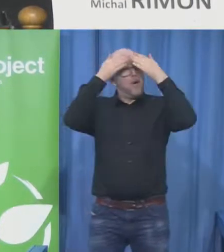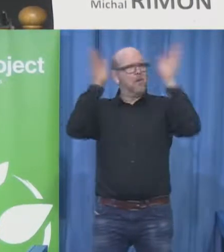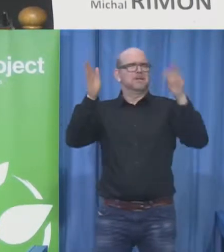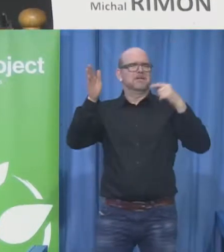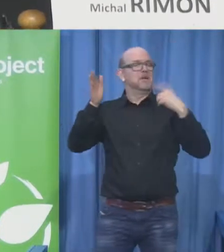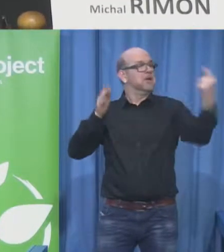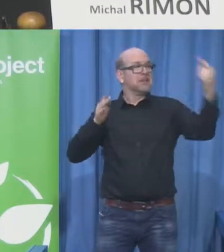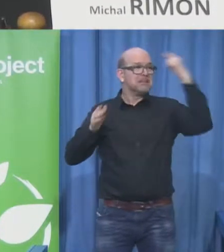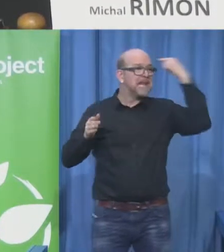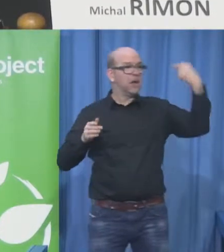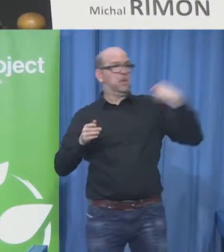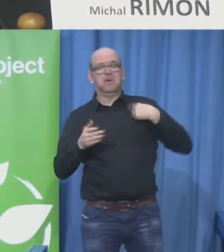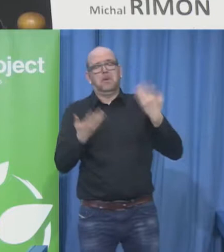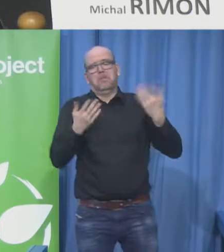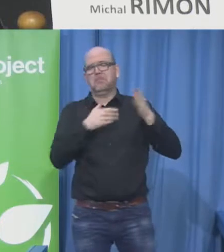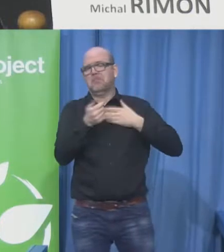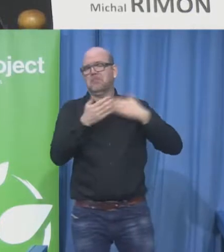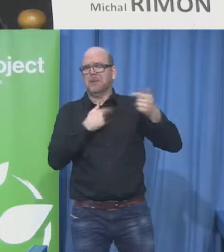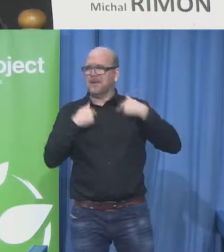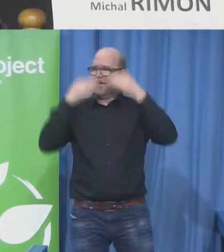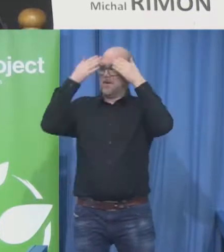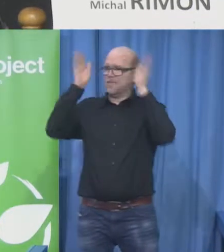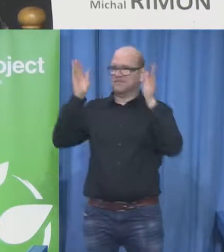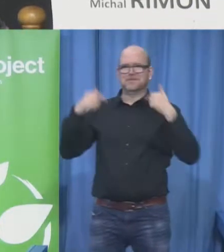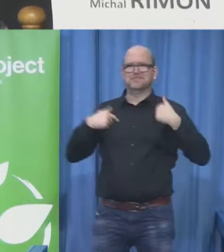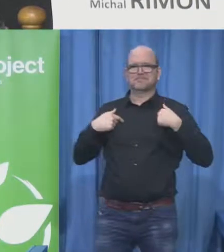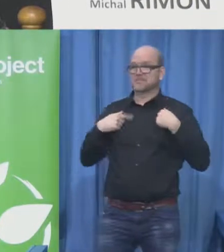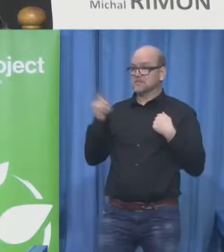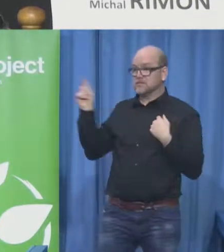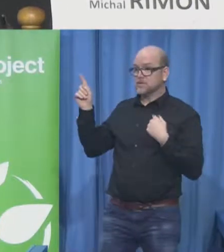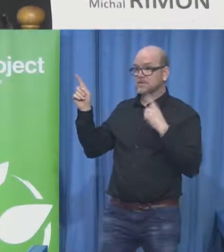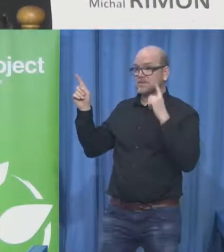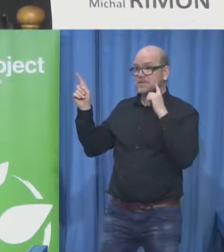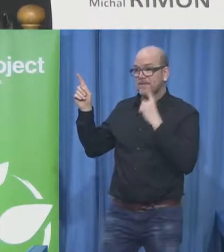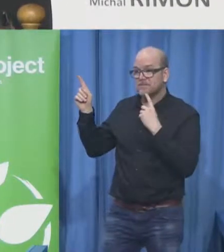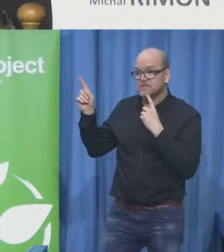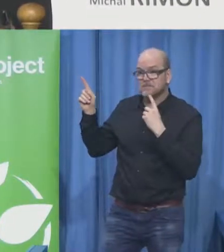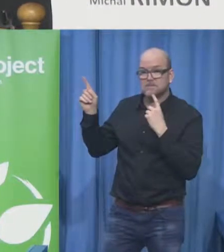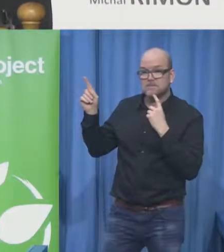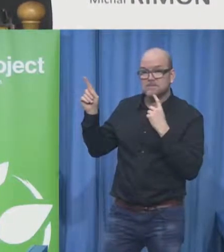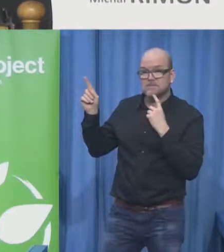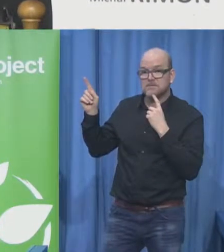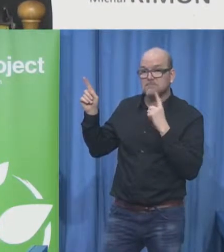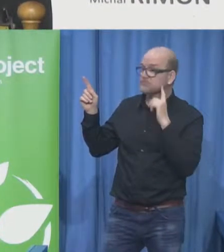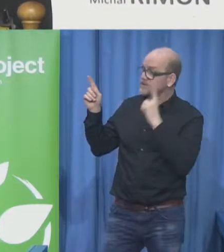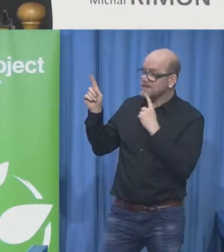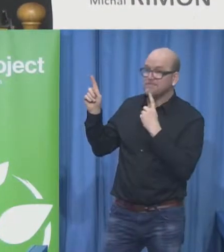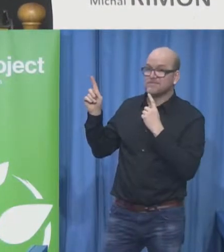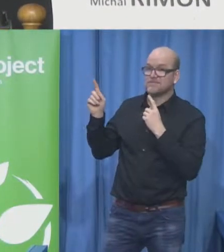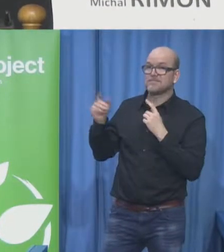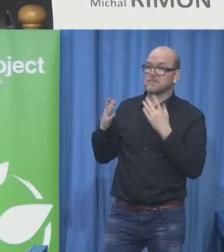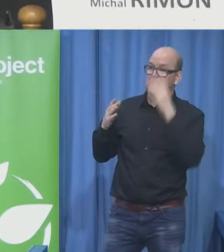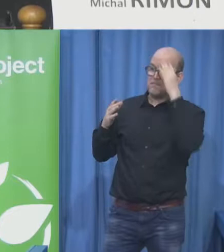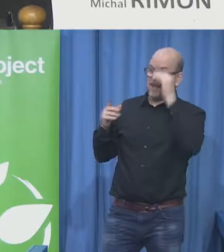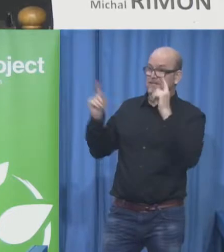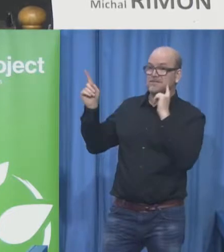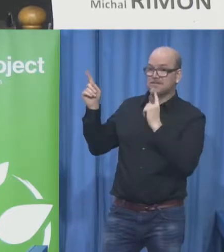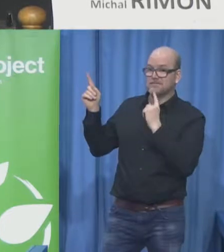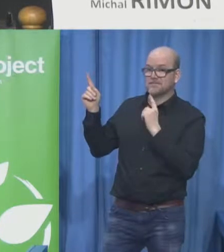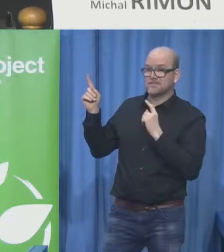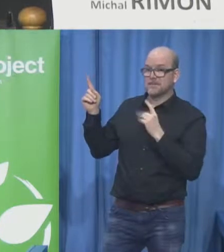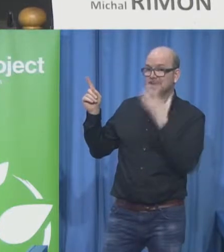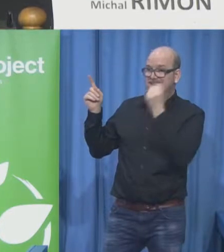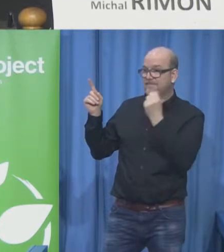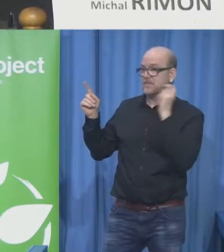an amazing story because he put what do you call the the implant implant he put an implant and he